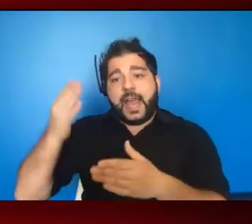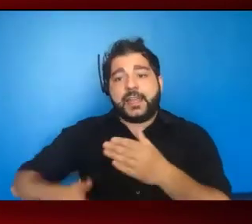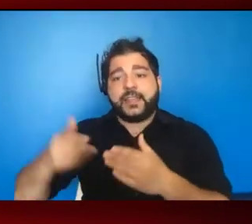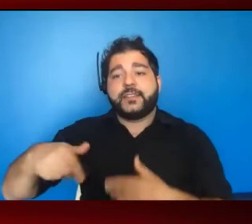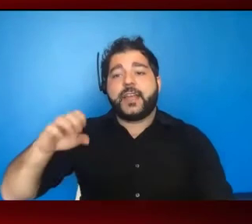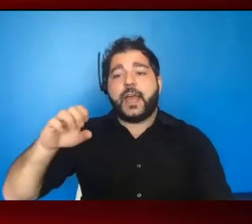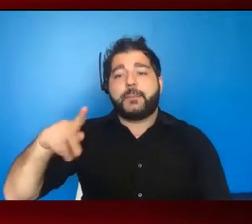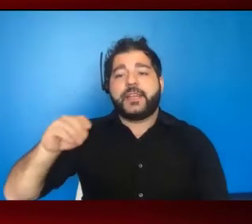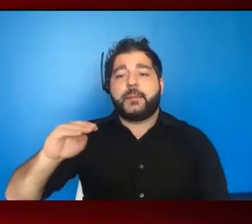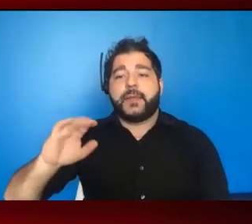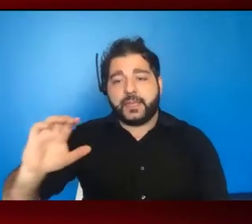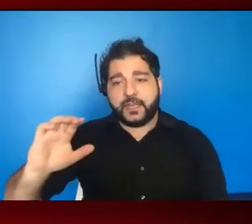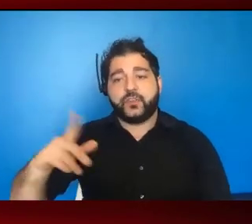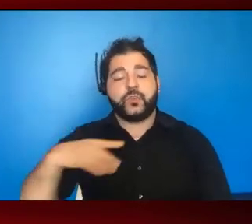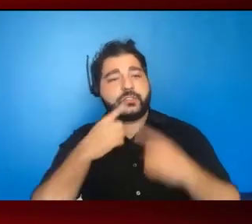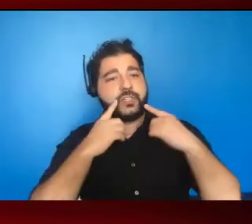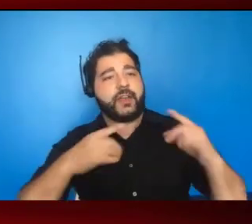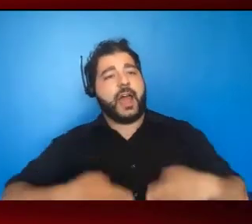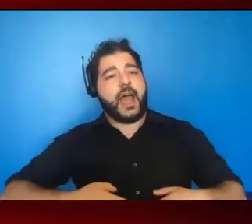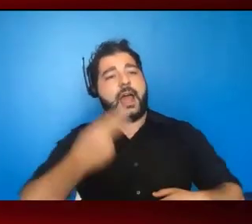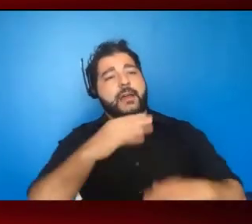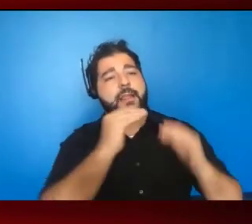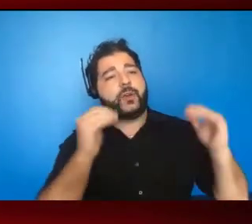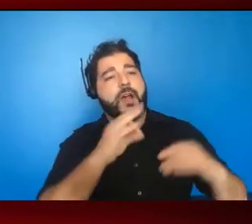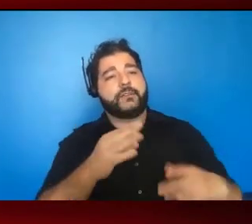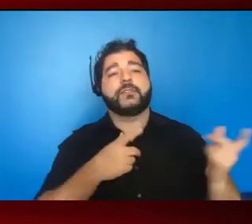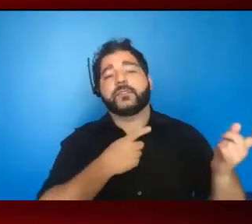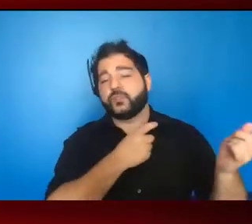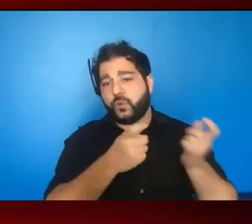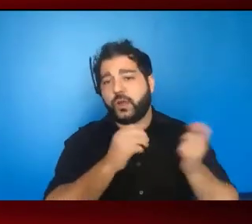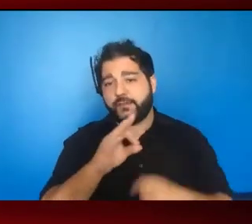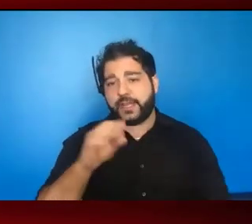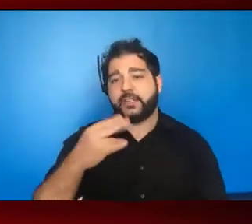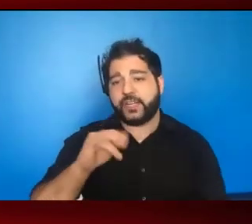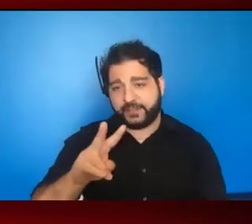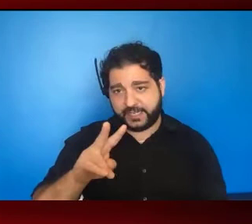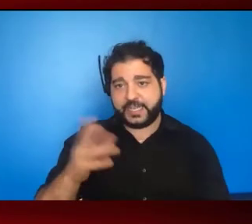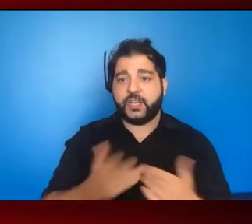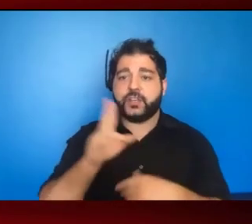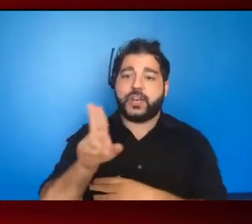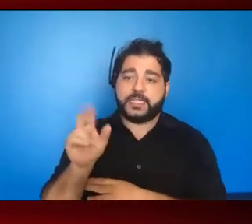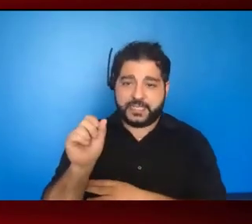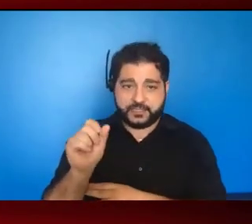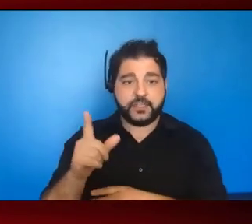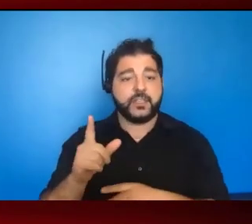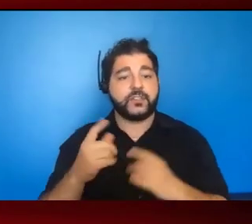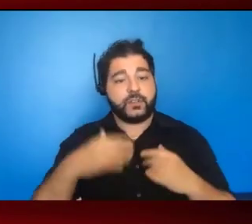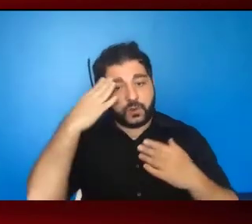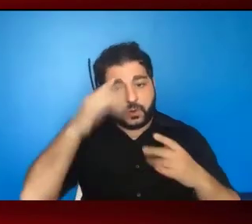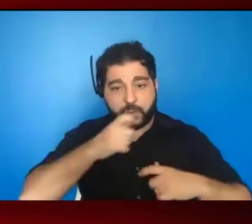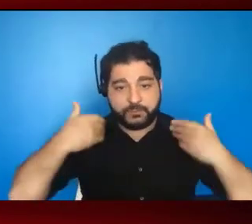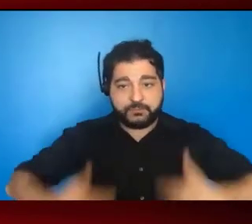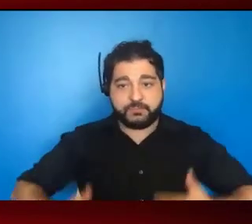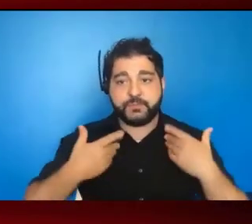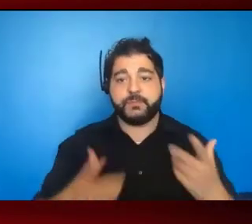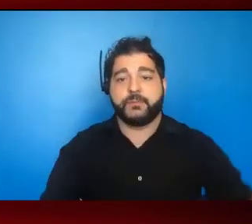by achieving this higher level of like, as I like to call it, elite control of HIV in the US. And so in case you don't know me, I'll introduce